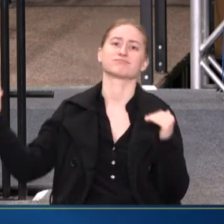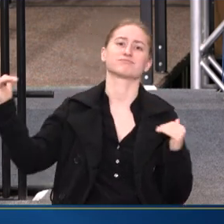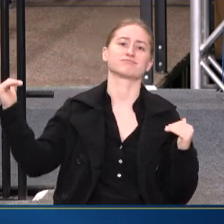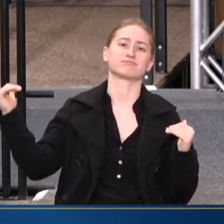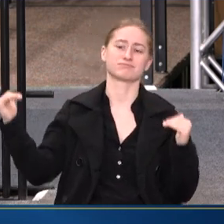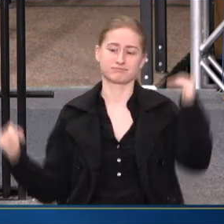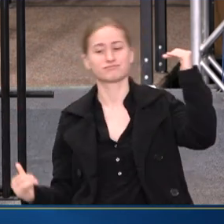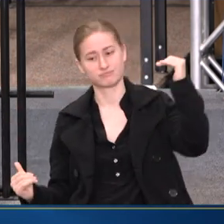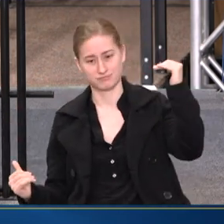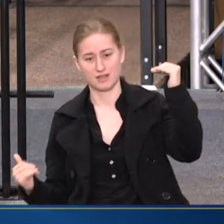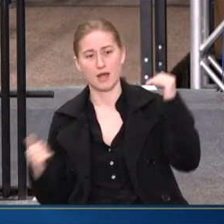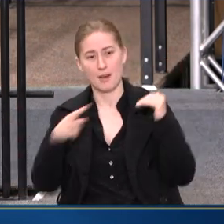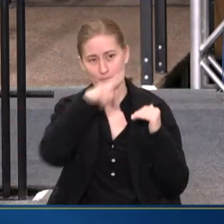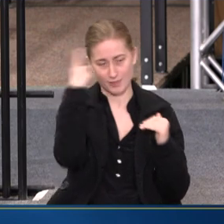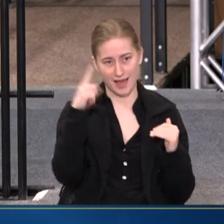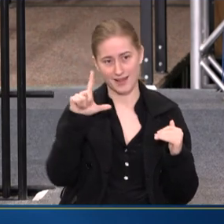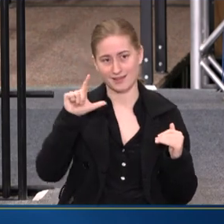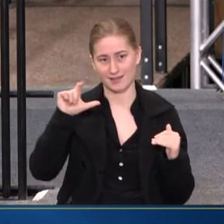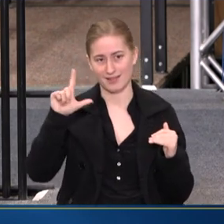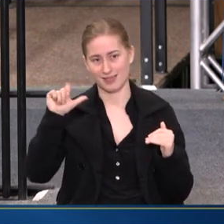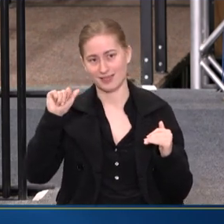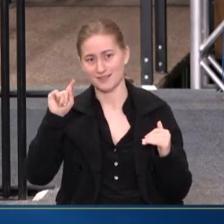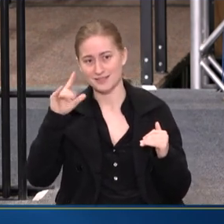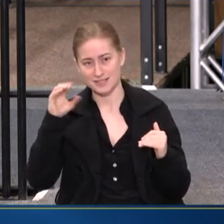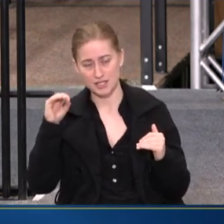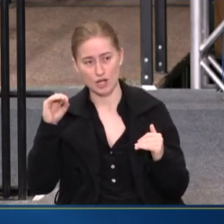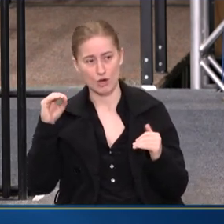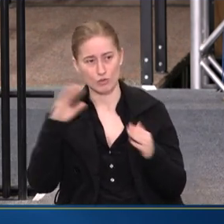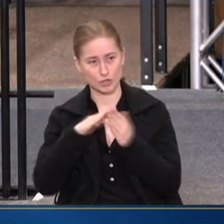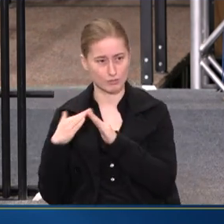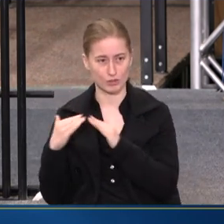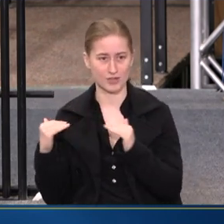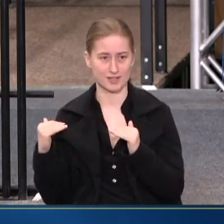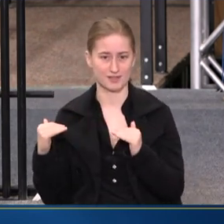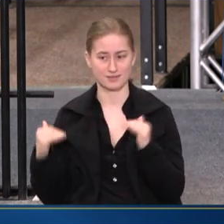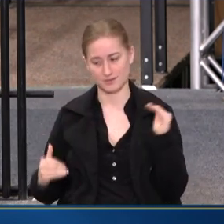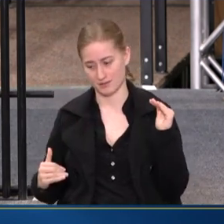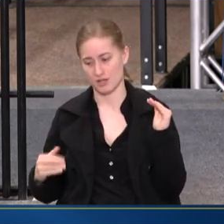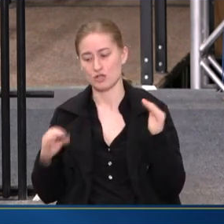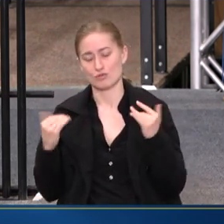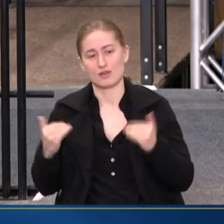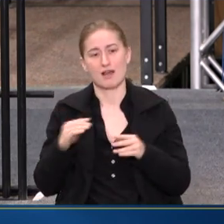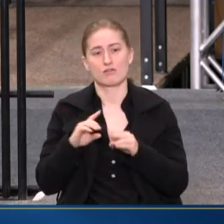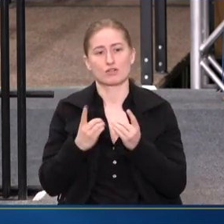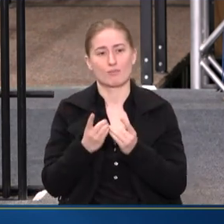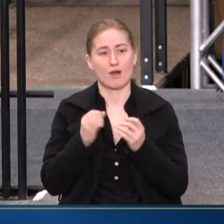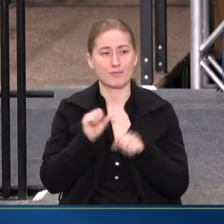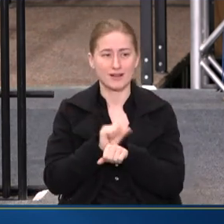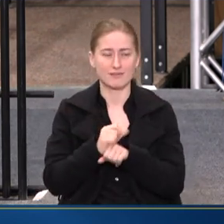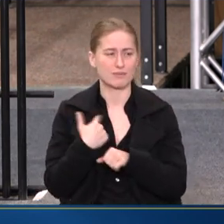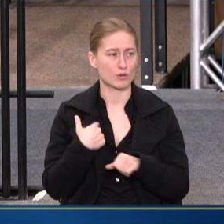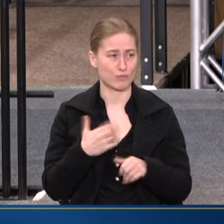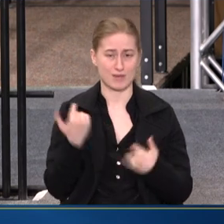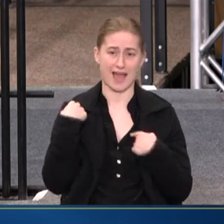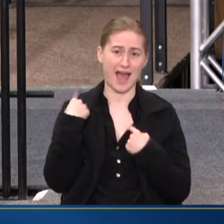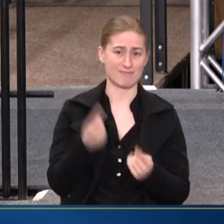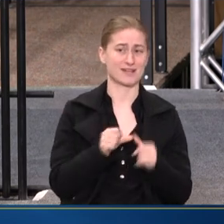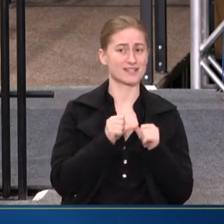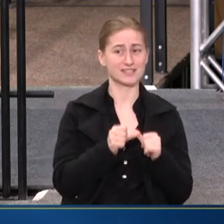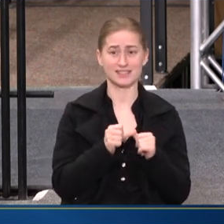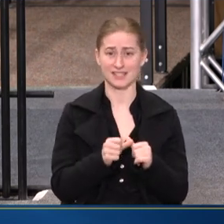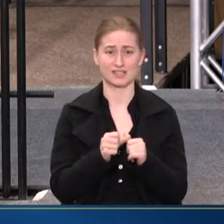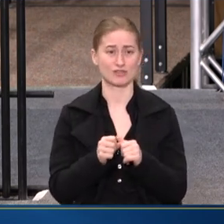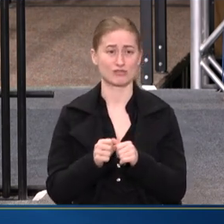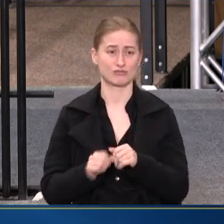AND LATINO COMMUNITIES. AND SO AT THE DEPARTMENT OF LABOR, WE HAVE BEEN AND WILL CONTINUE TO BE GRAPPLING